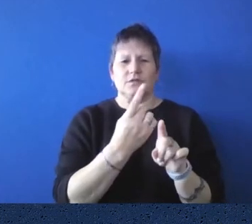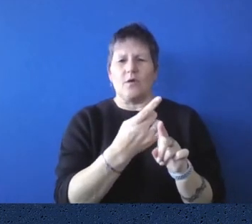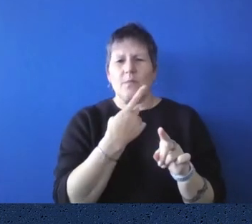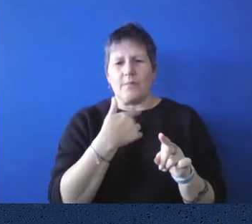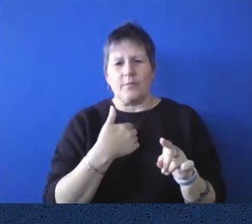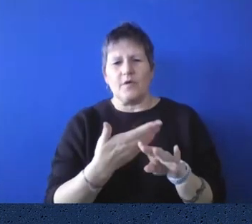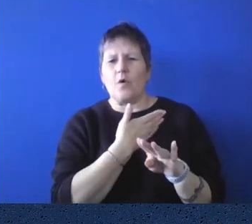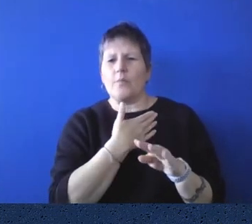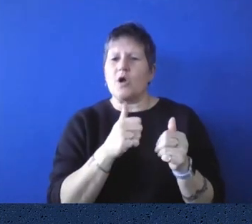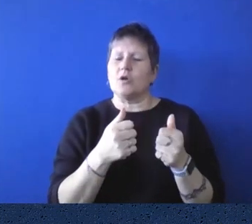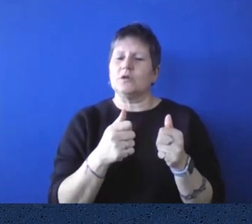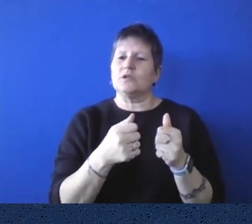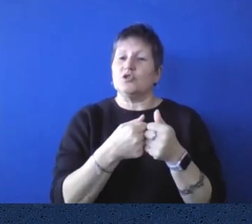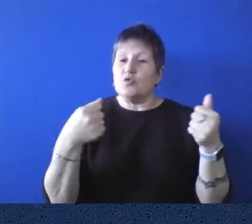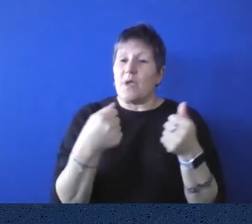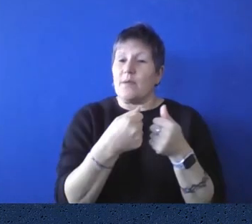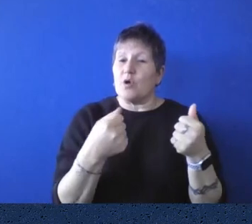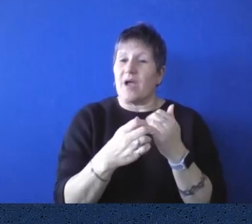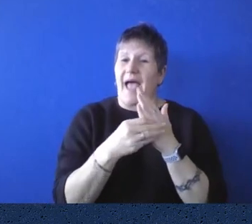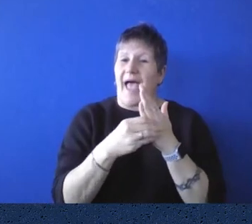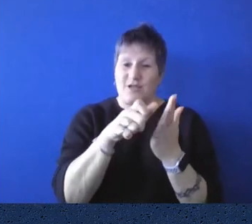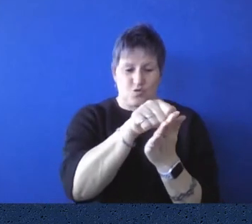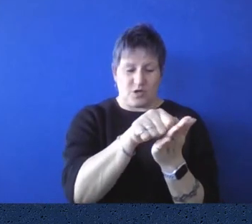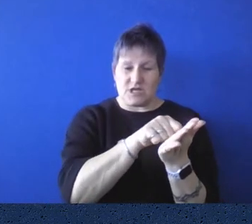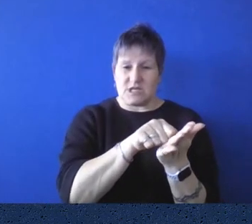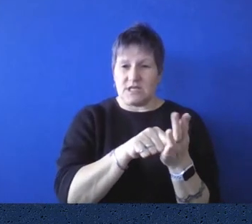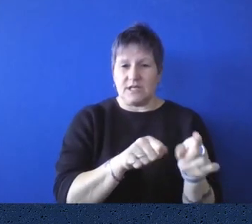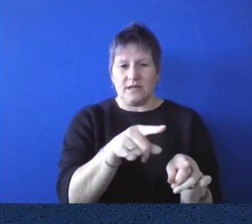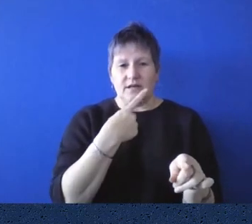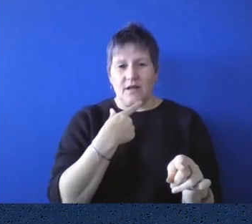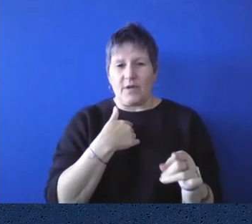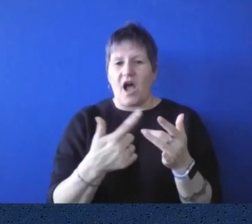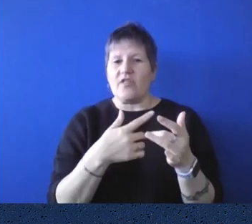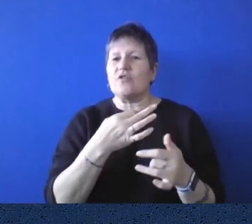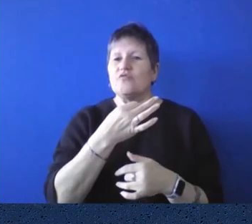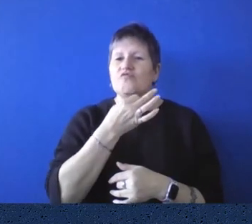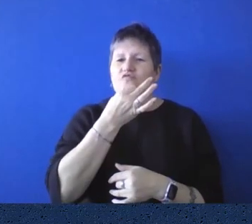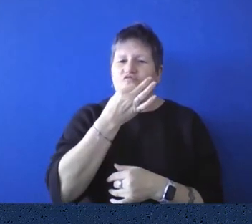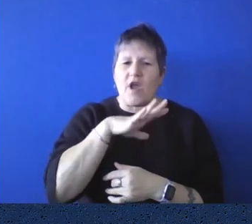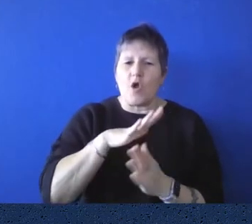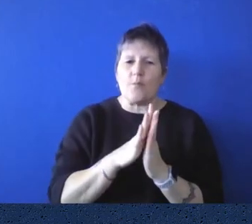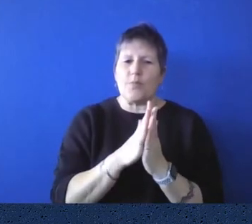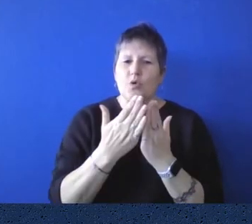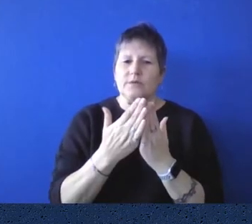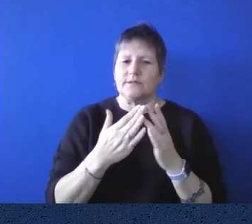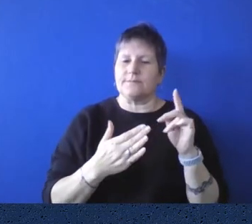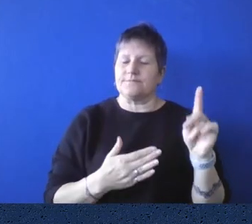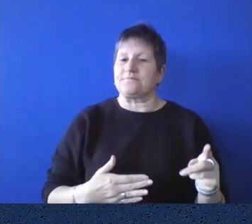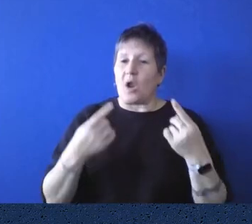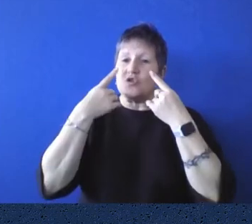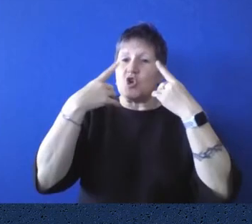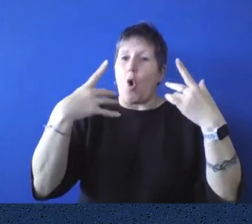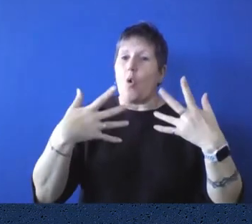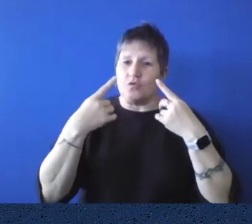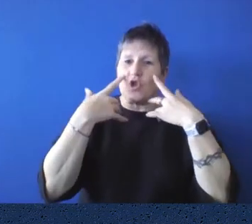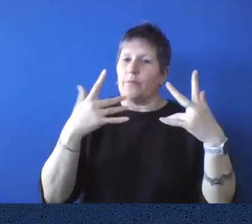really rare and valuable books that are in the collection? Okay. I'll just put my, um, my glove on just for the, for the show and tell.